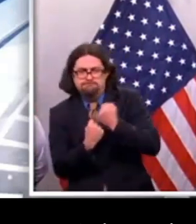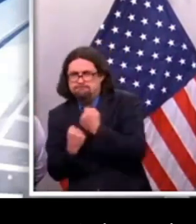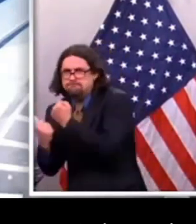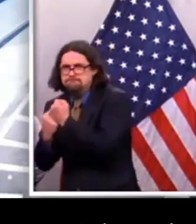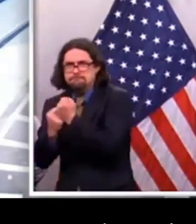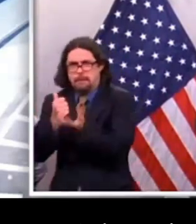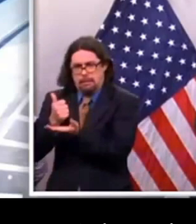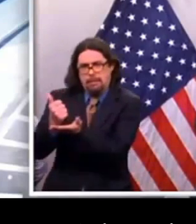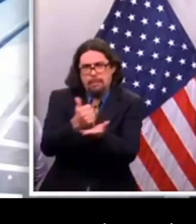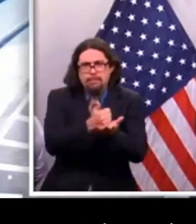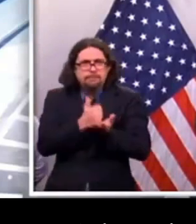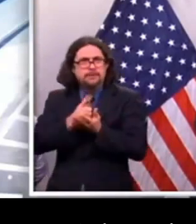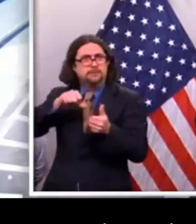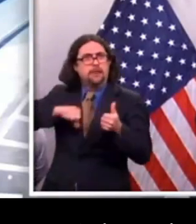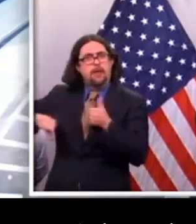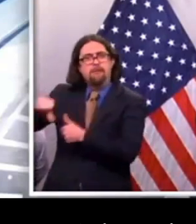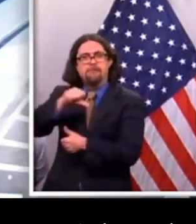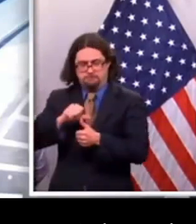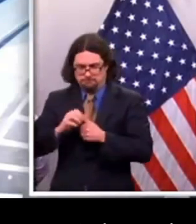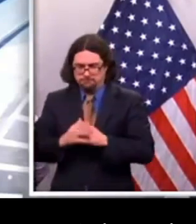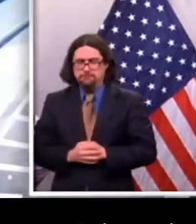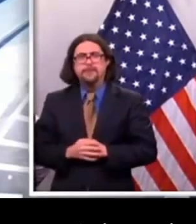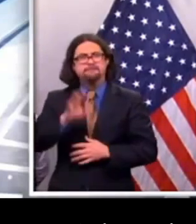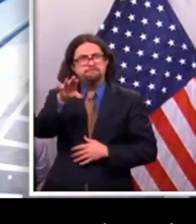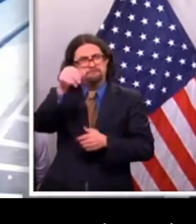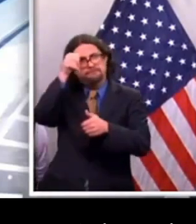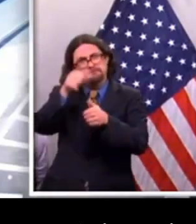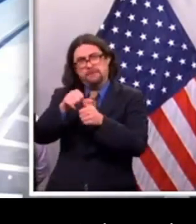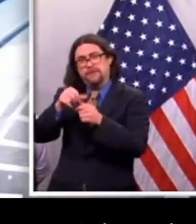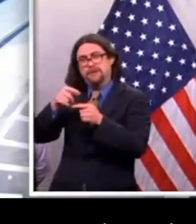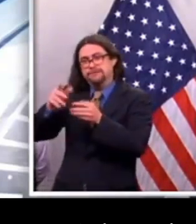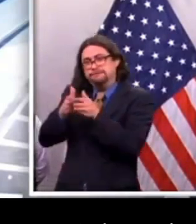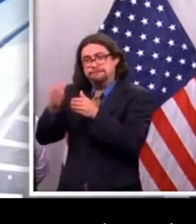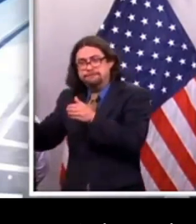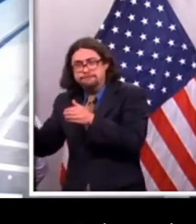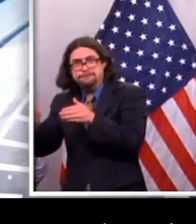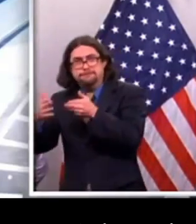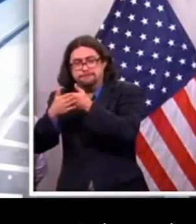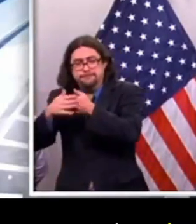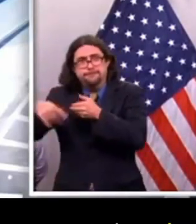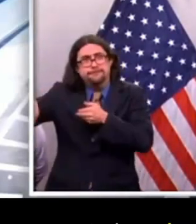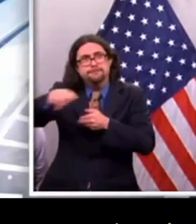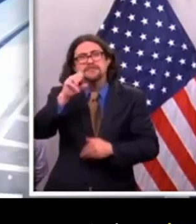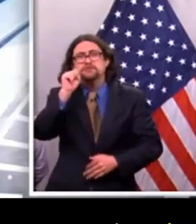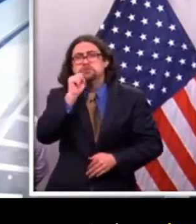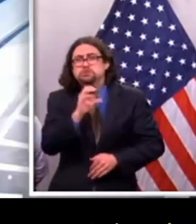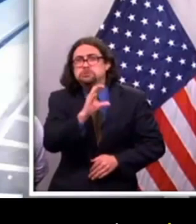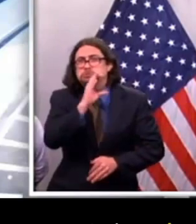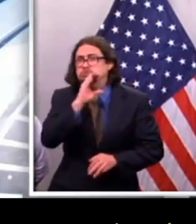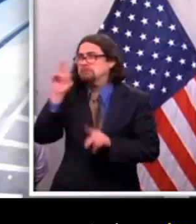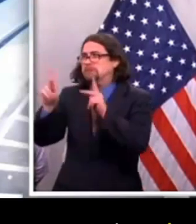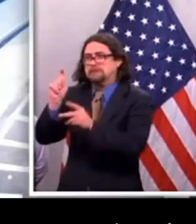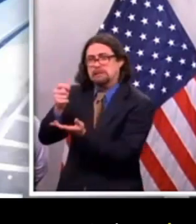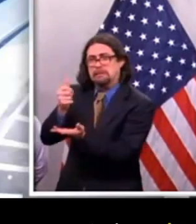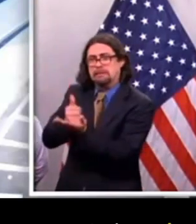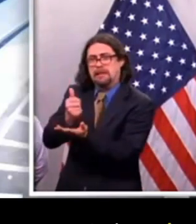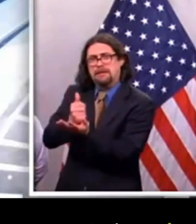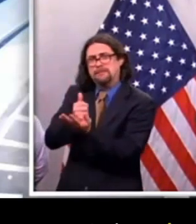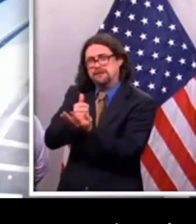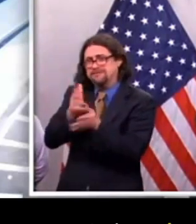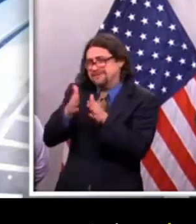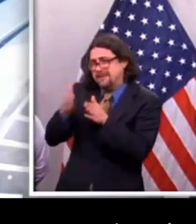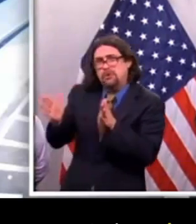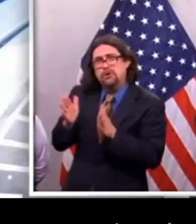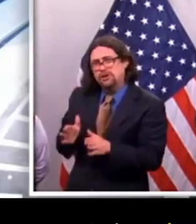disabled or people who have any special need. It's important to be there for your neighbors. Check on them today. Check on them tomorrow. Make sure they have